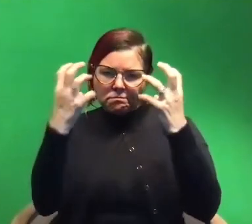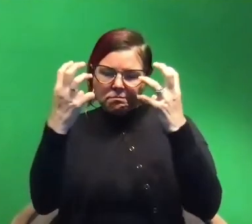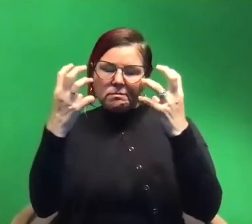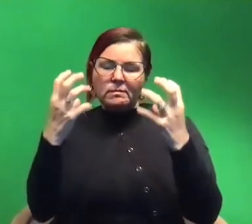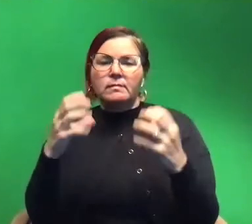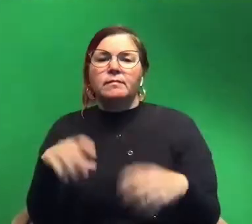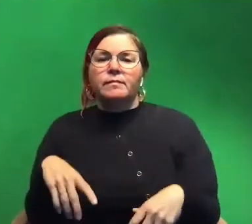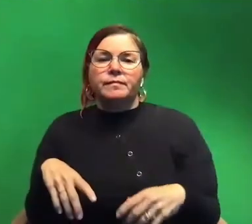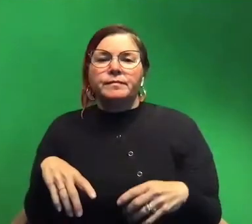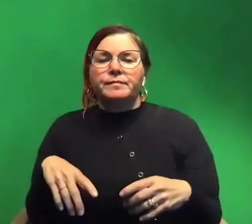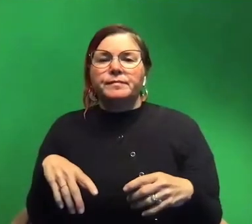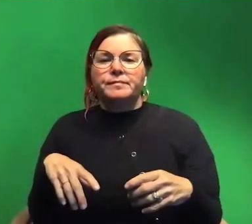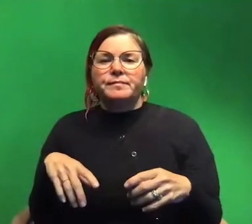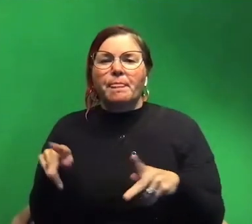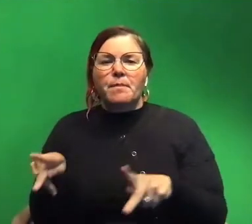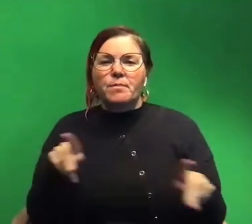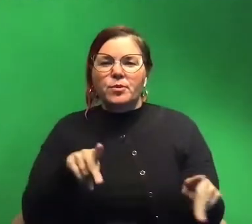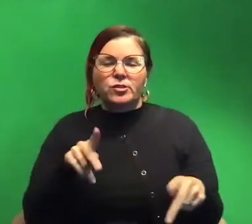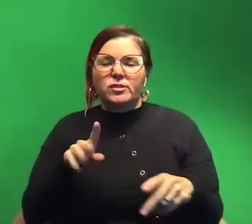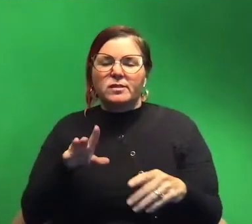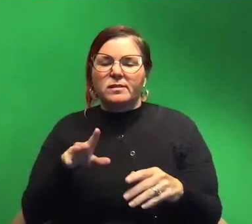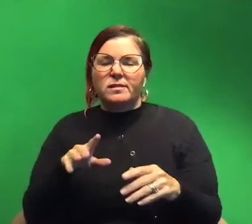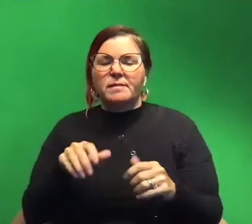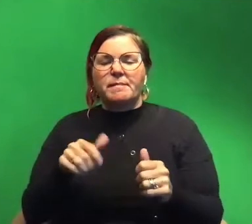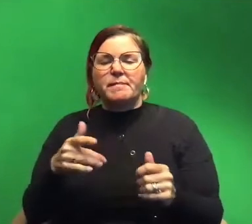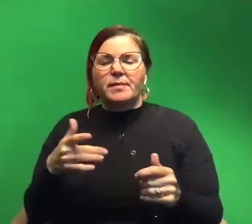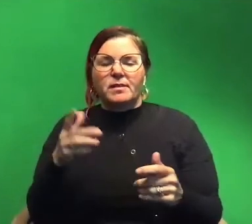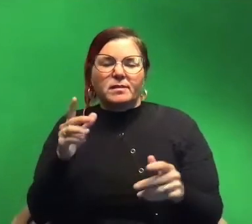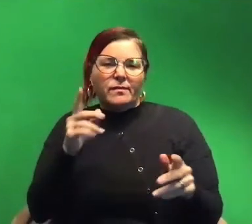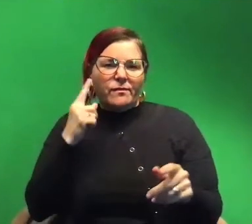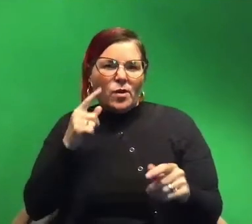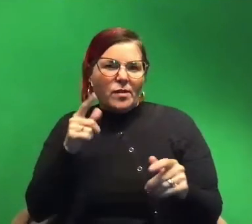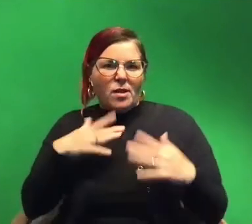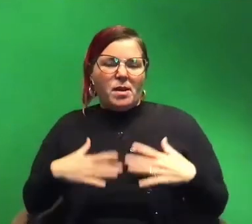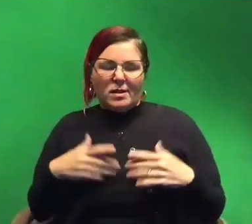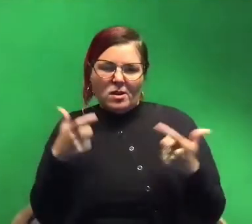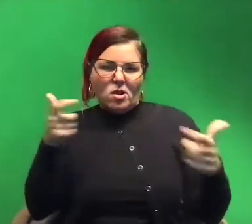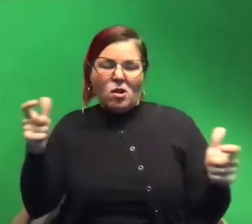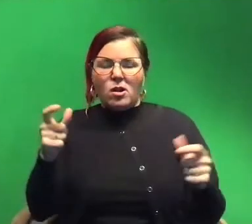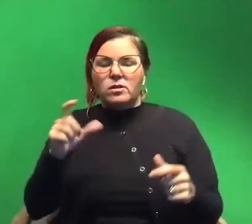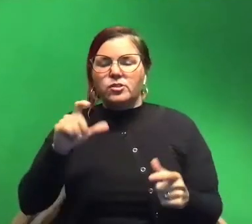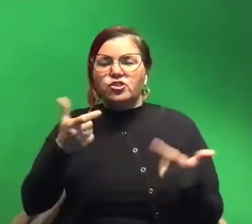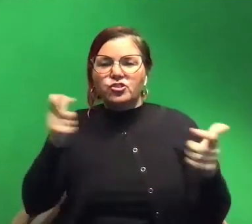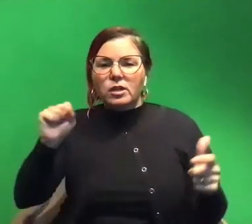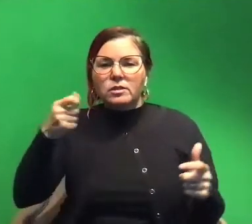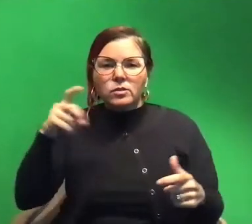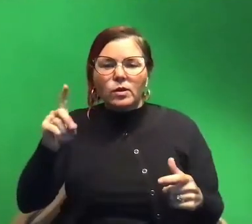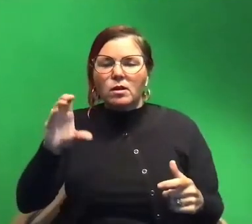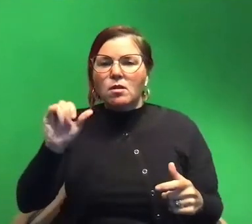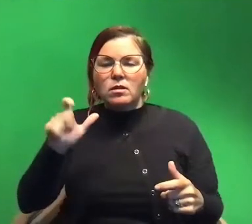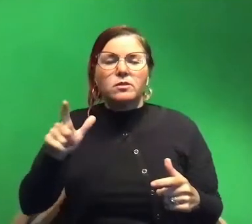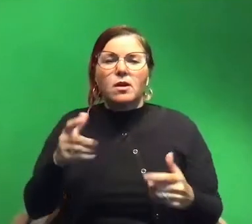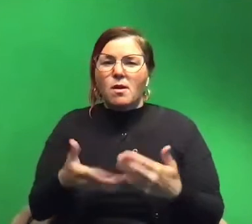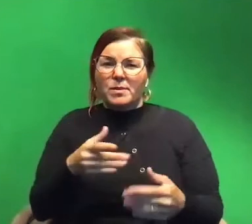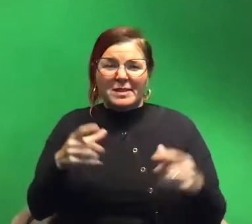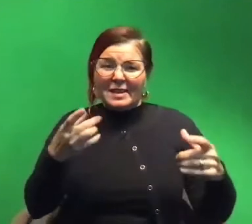you know proportionately in almost all species their eyes are quite large. In our giant squid and our colossal squid they're like the size of a dinner plate